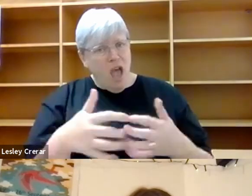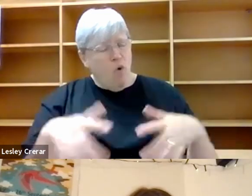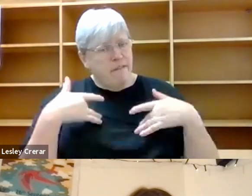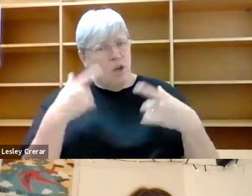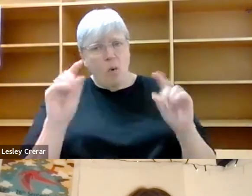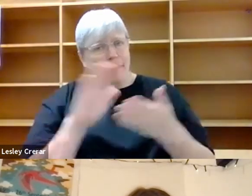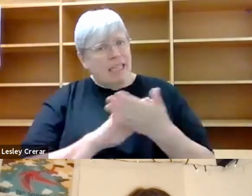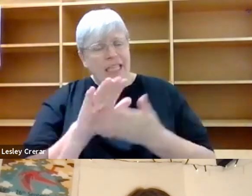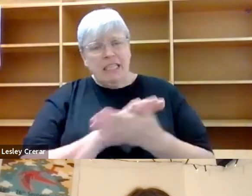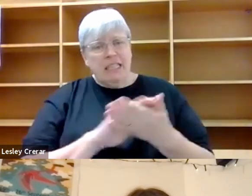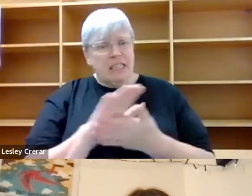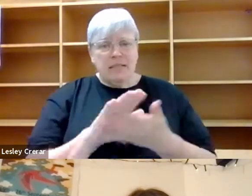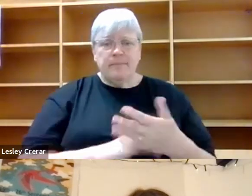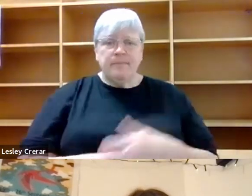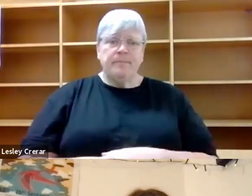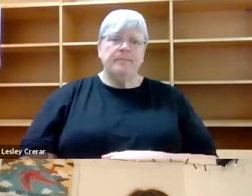a nature writer?